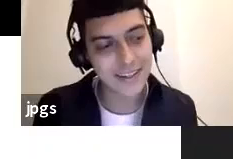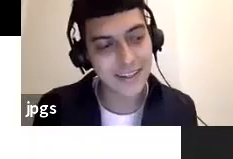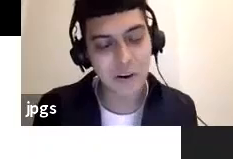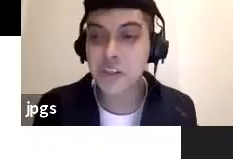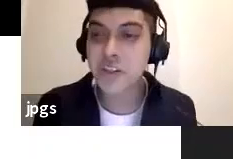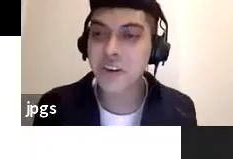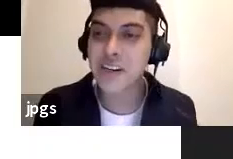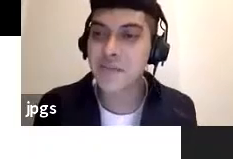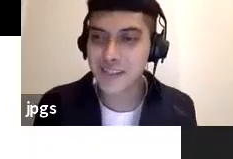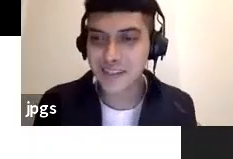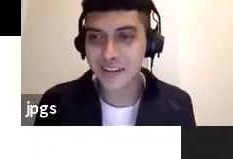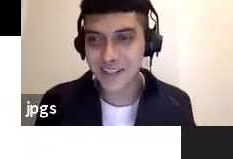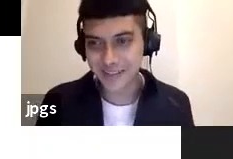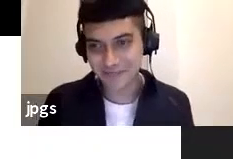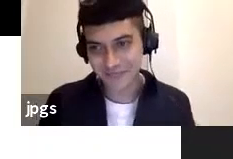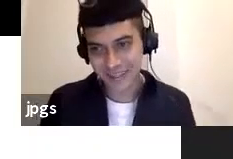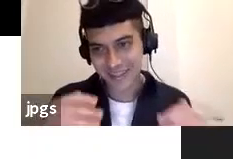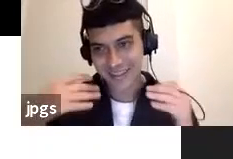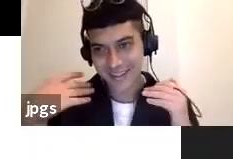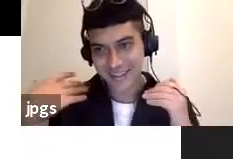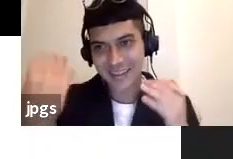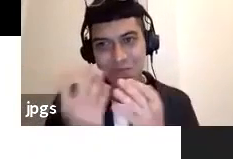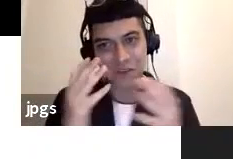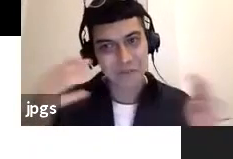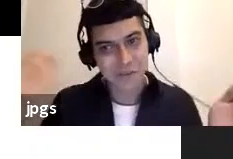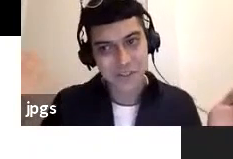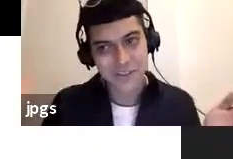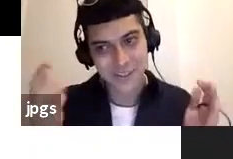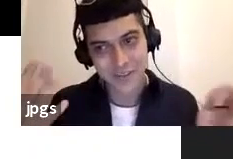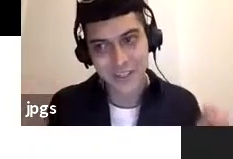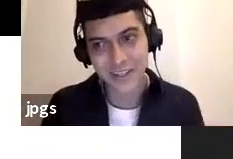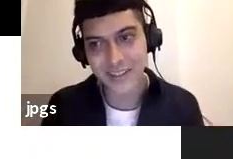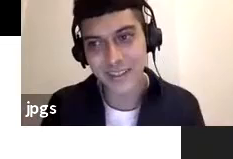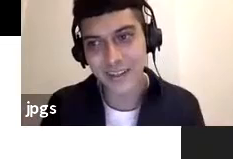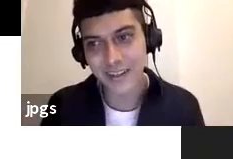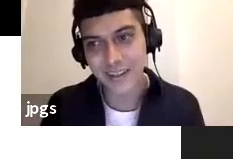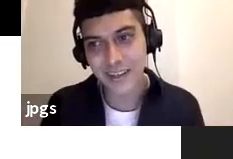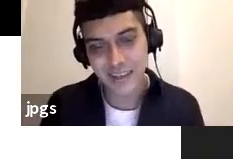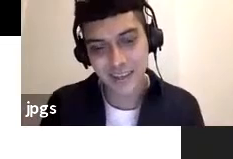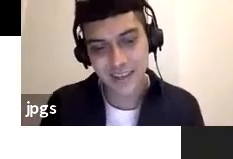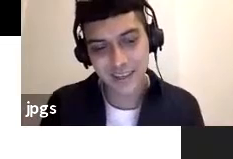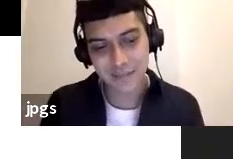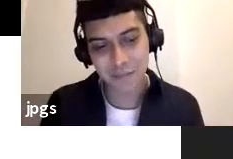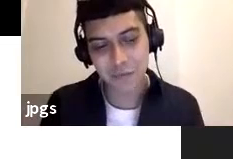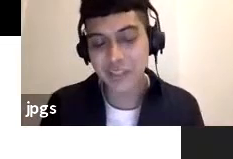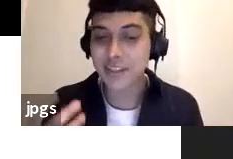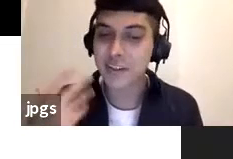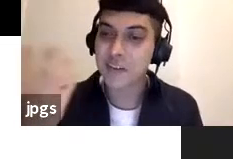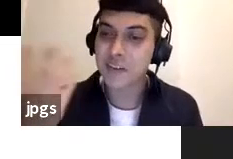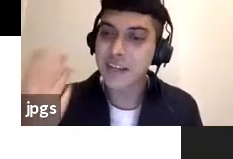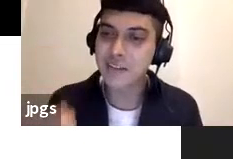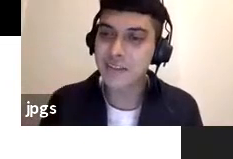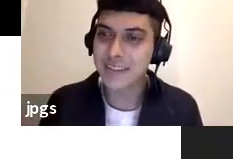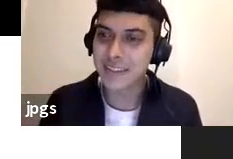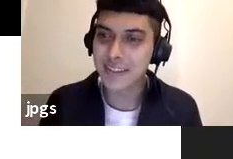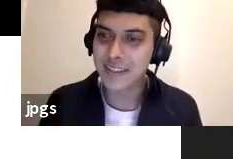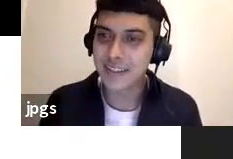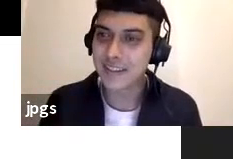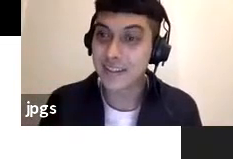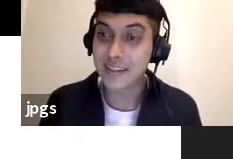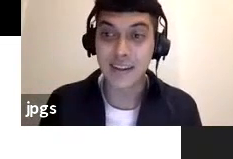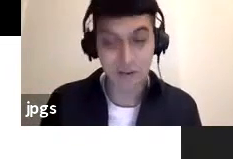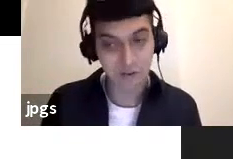cultural imaginaries uh that were cultural imaginaries that are uh present collectively